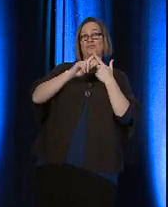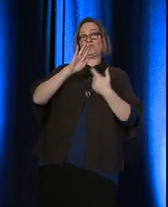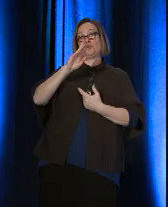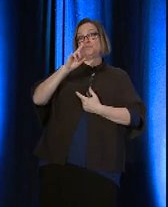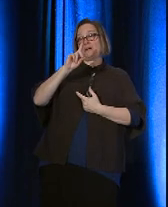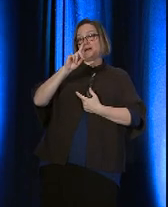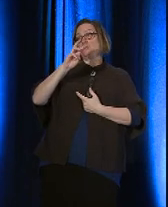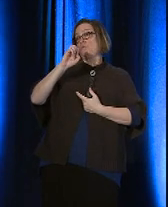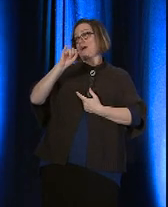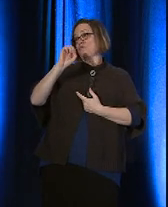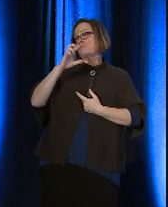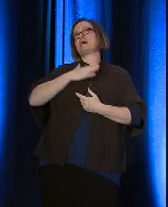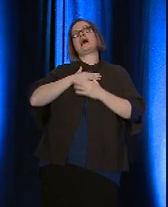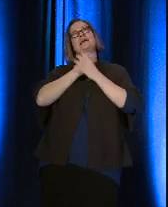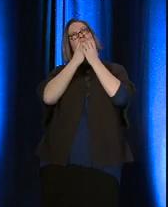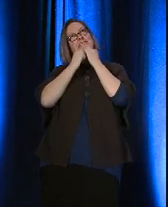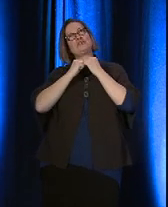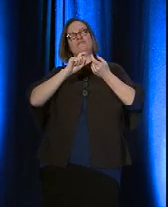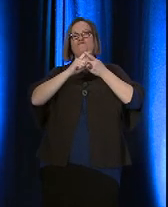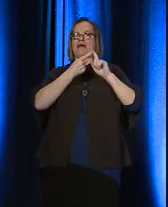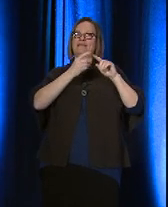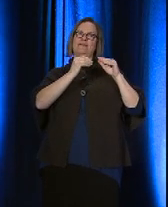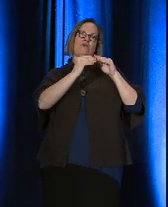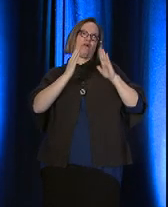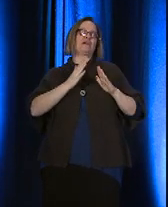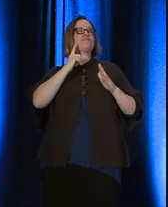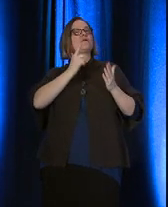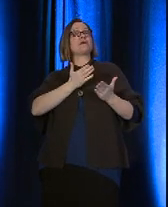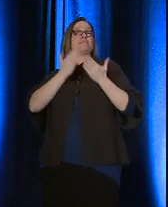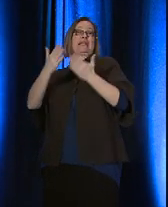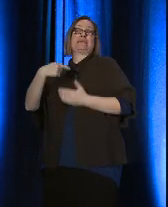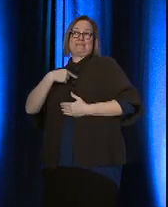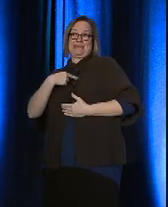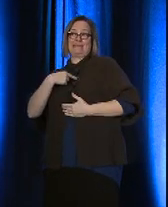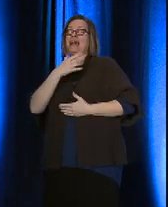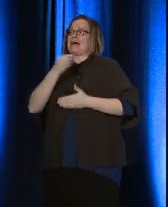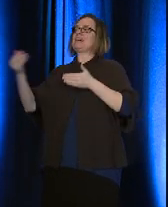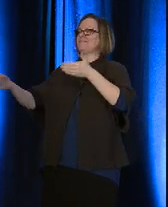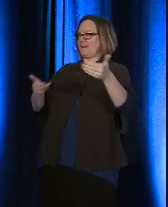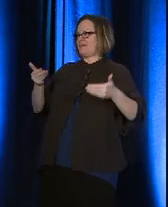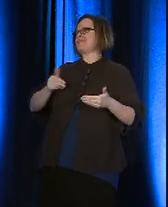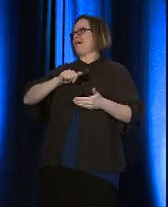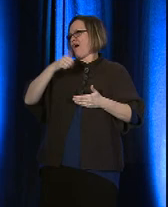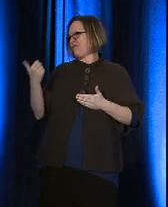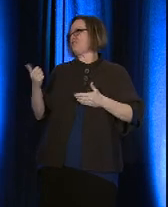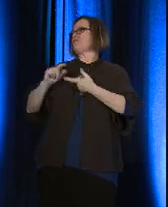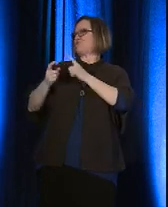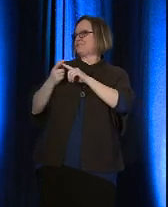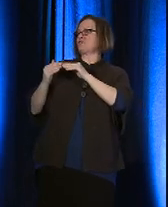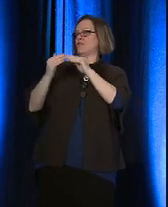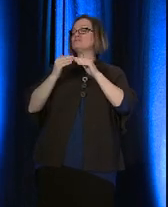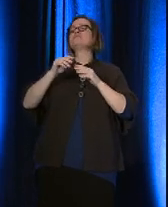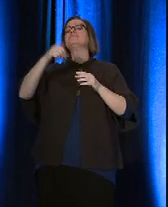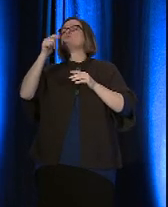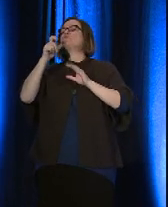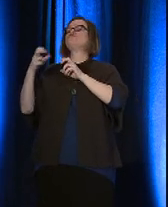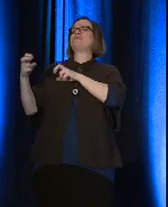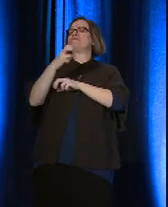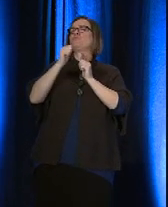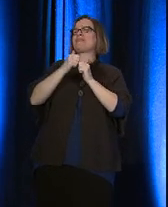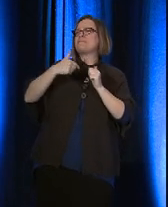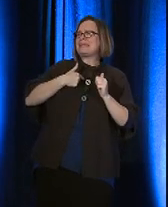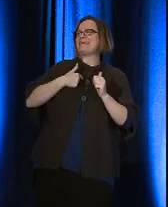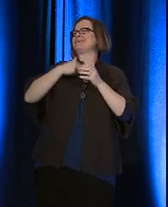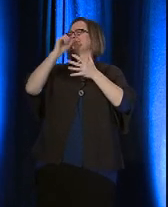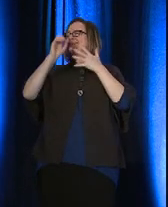friend and colleague, for nominating me and for inviting other friends and colleagues, fellow travelers Doug Hesse, Chris Anson, Erica